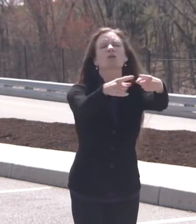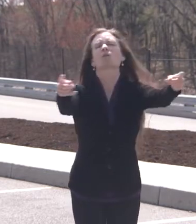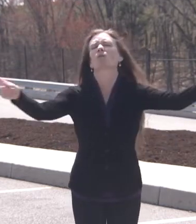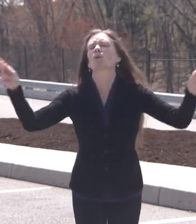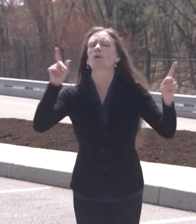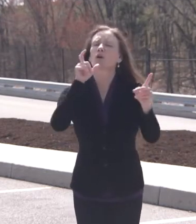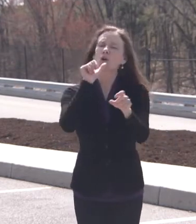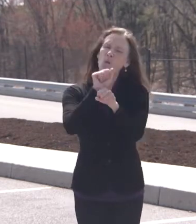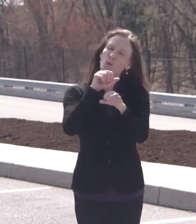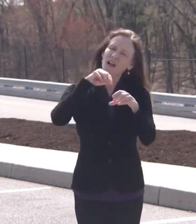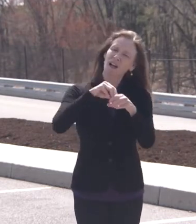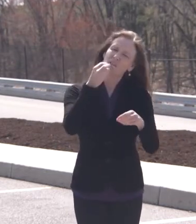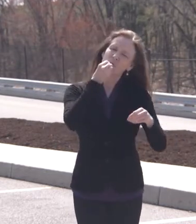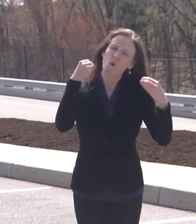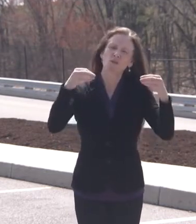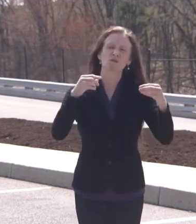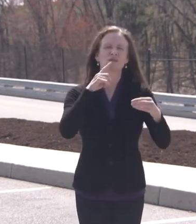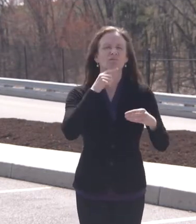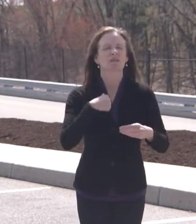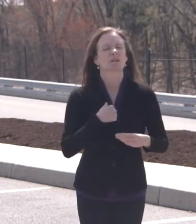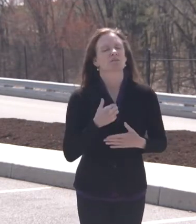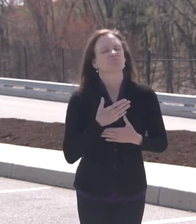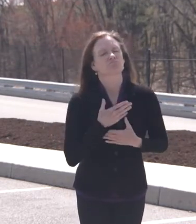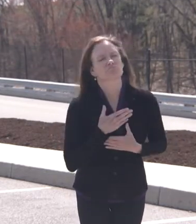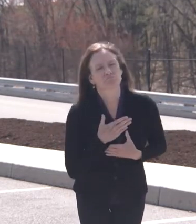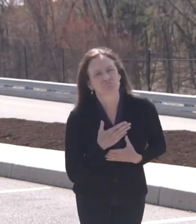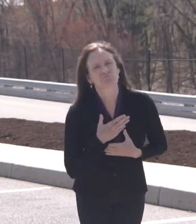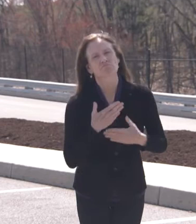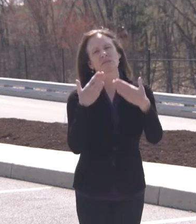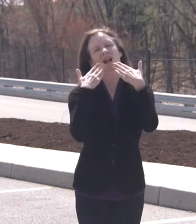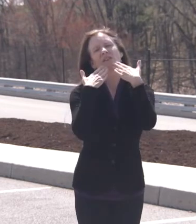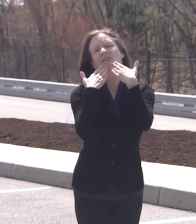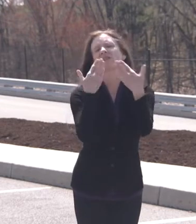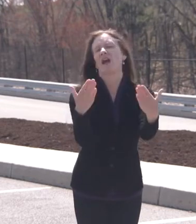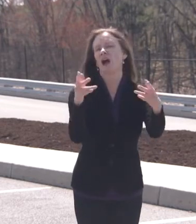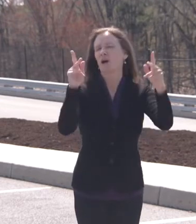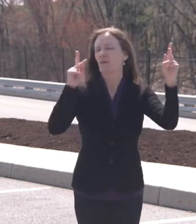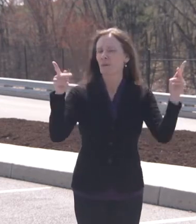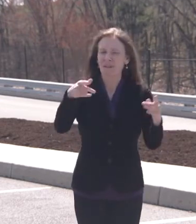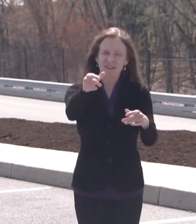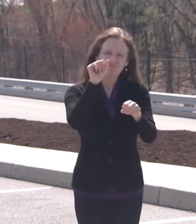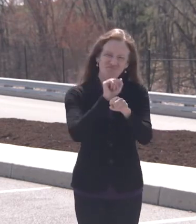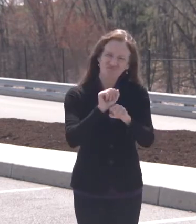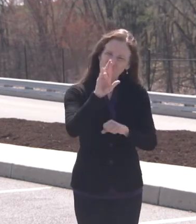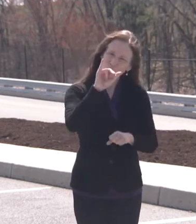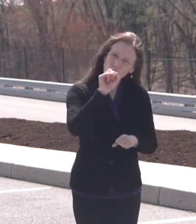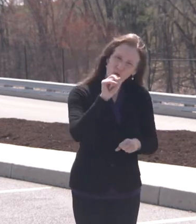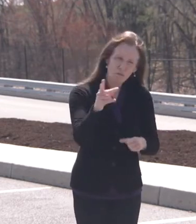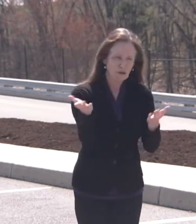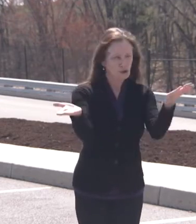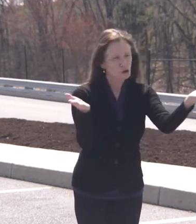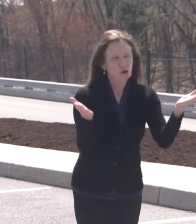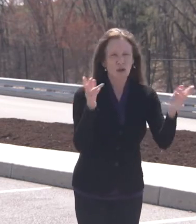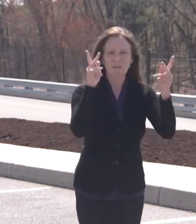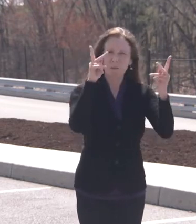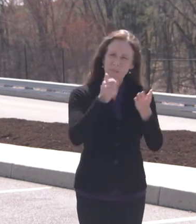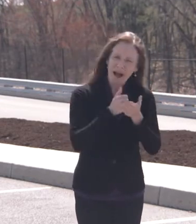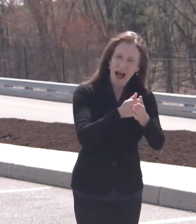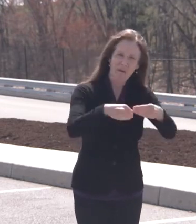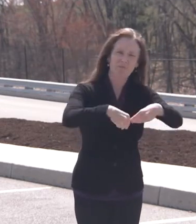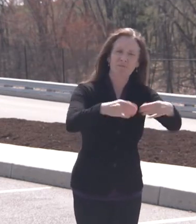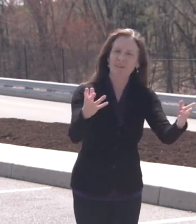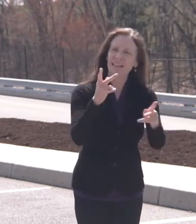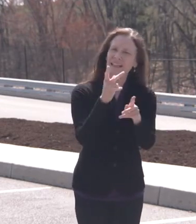work. You protect your communities while providing food and essential supplies, all the while taking on more risks for